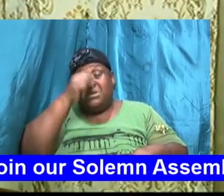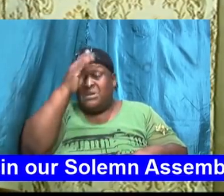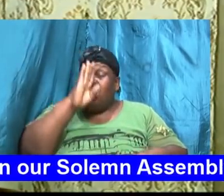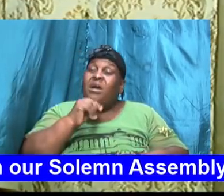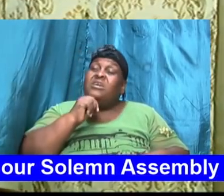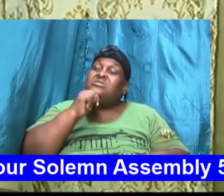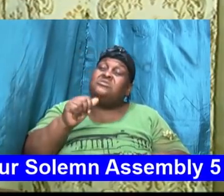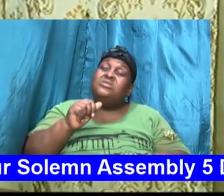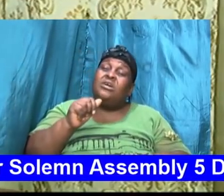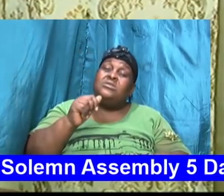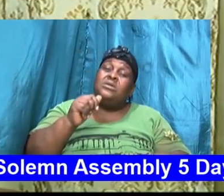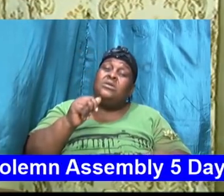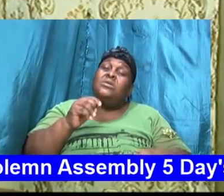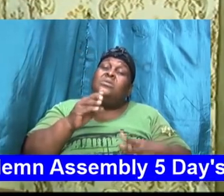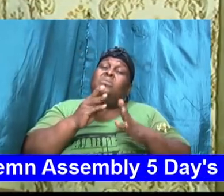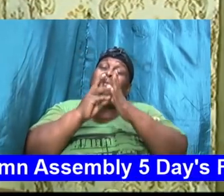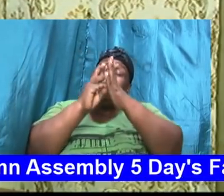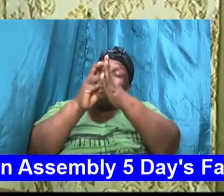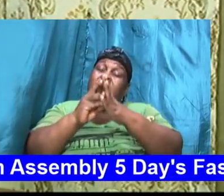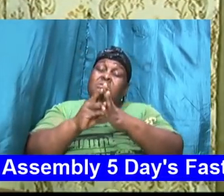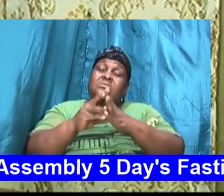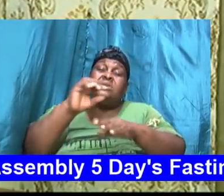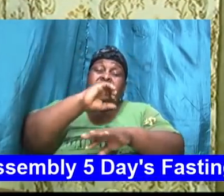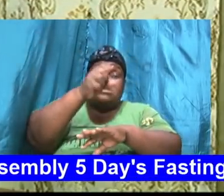to establish the covenant with him